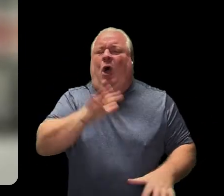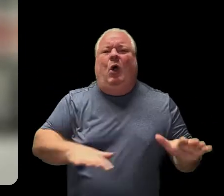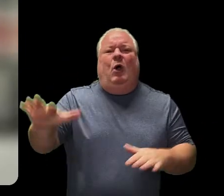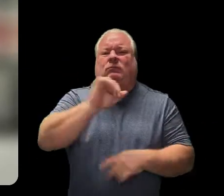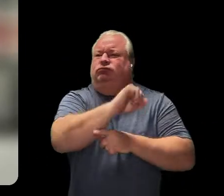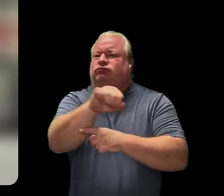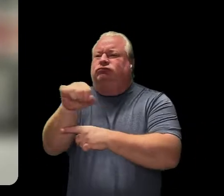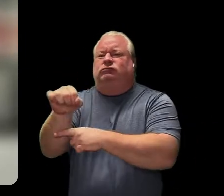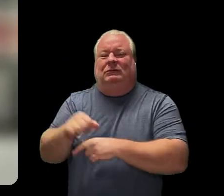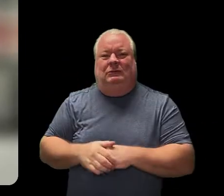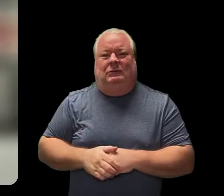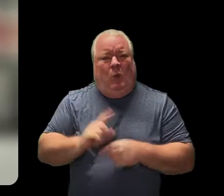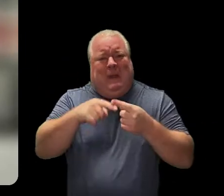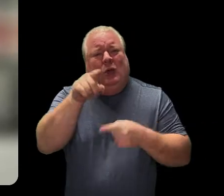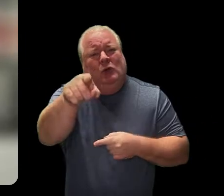about you?